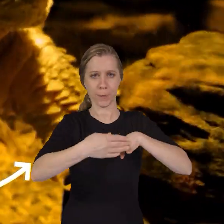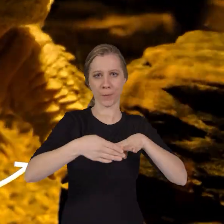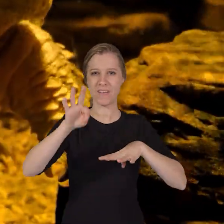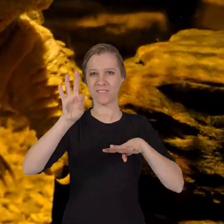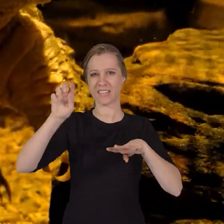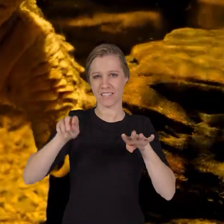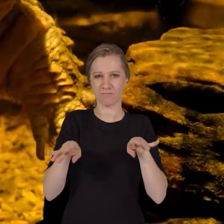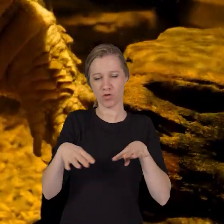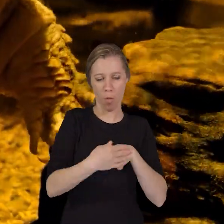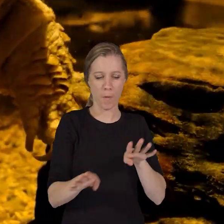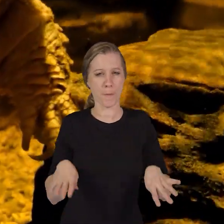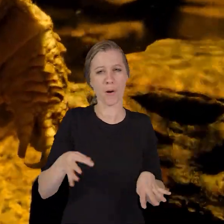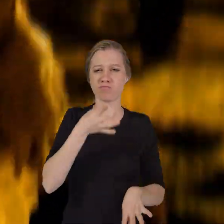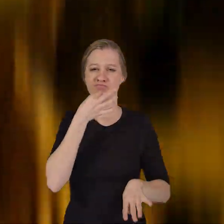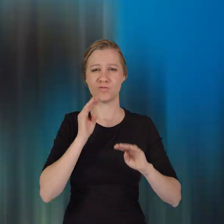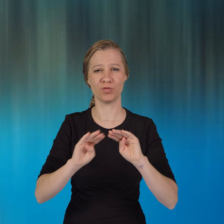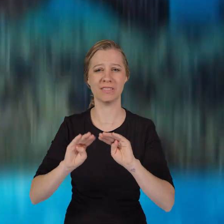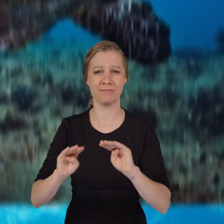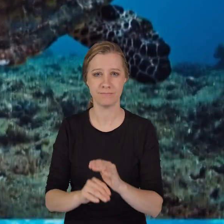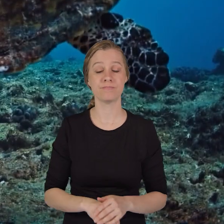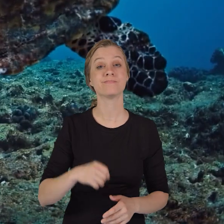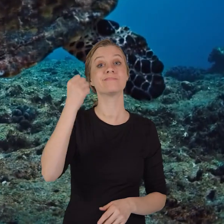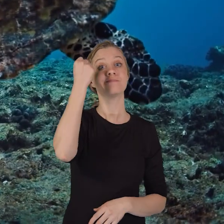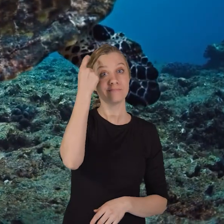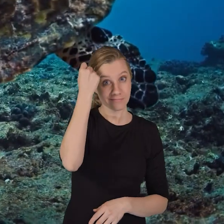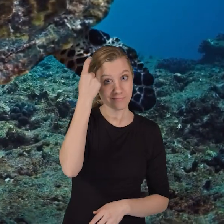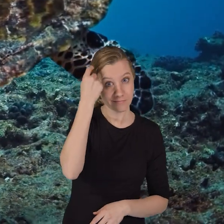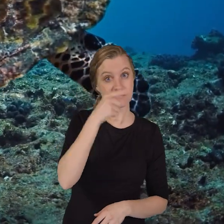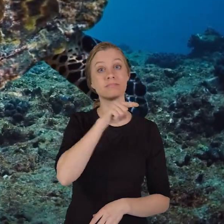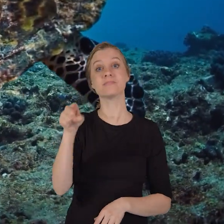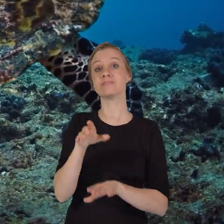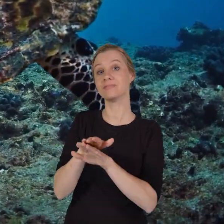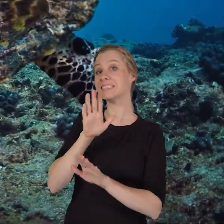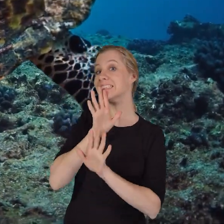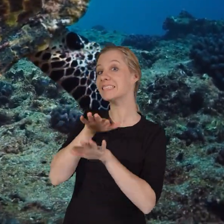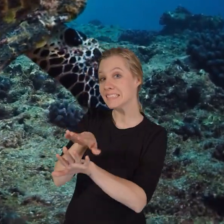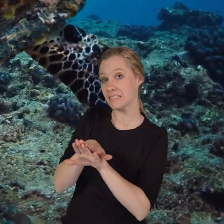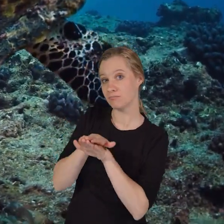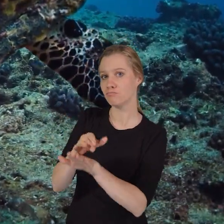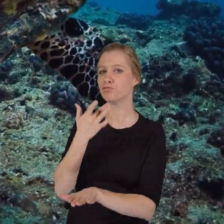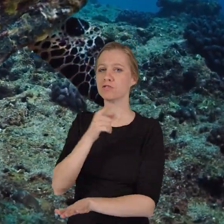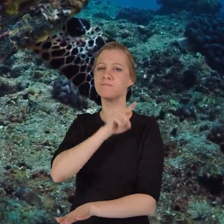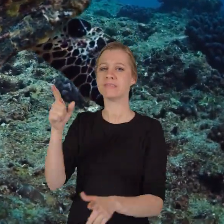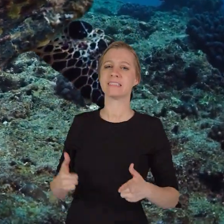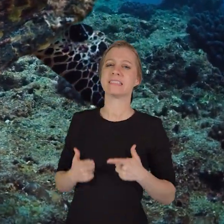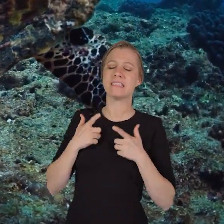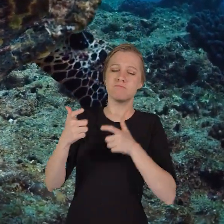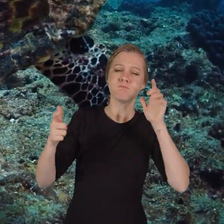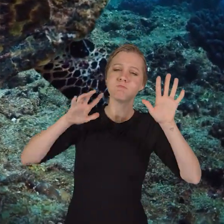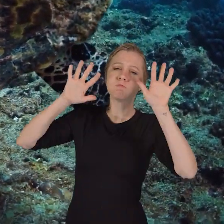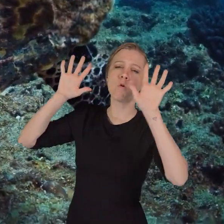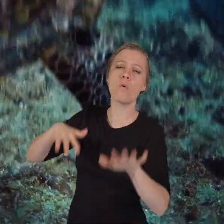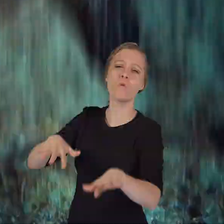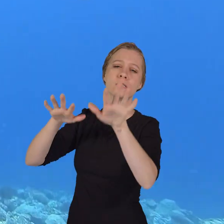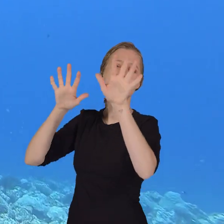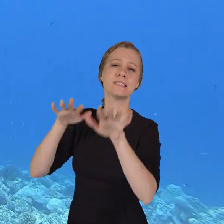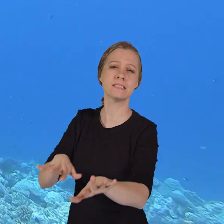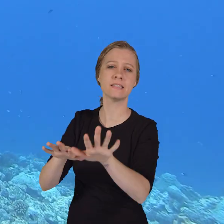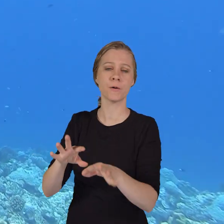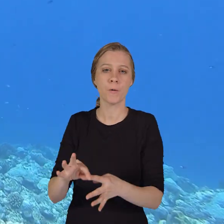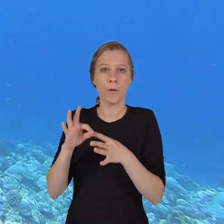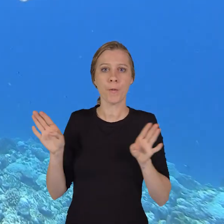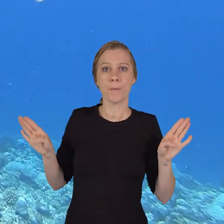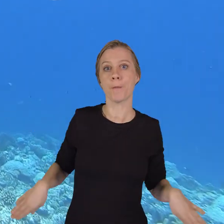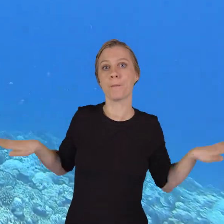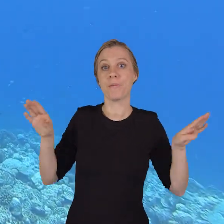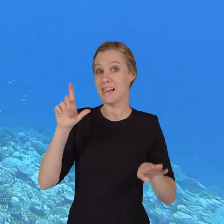that make them excellent swimmers. On the other hand, sea turtles prefer to live in the big blue ocean. They